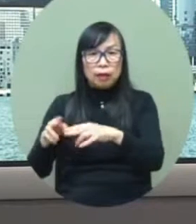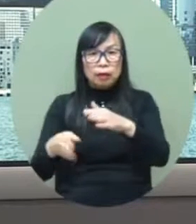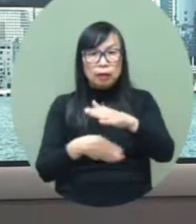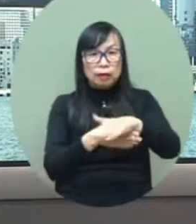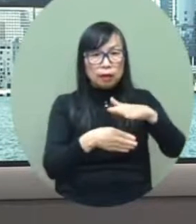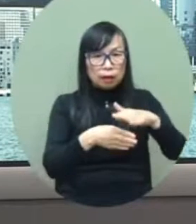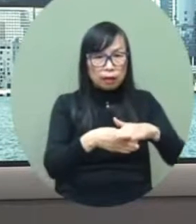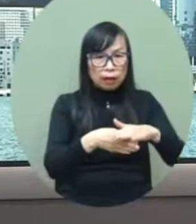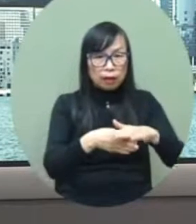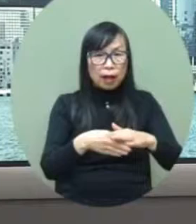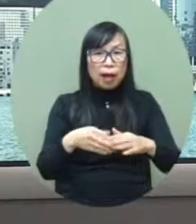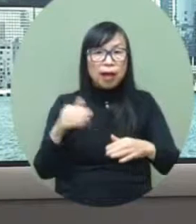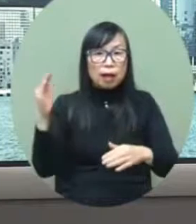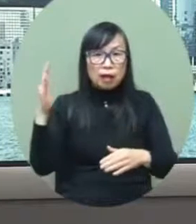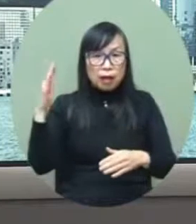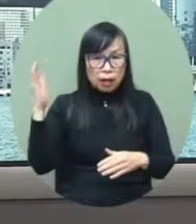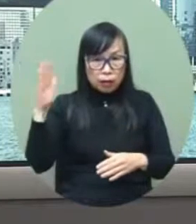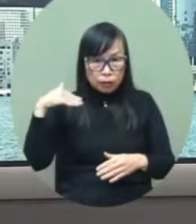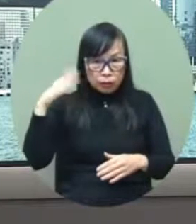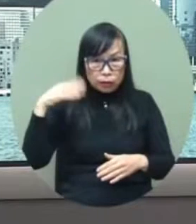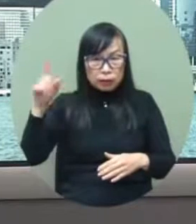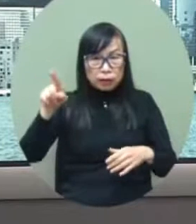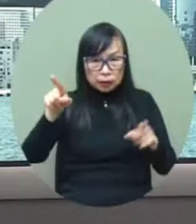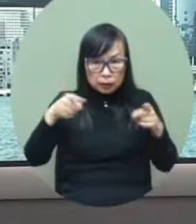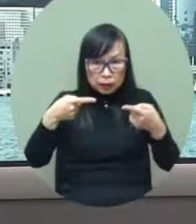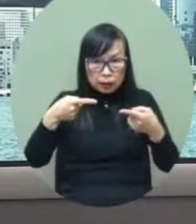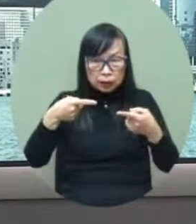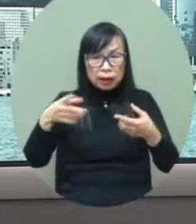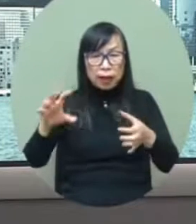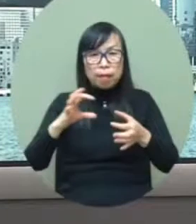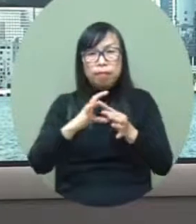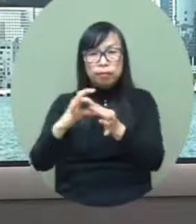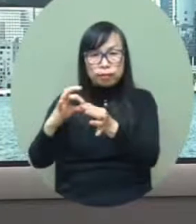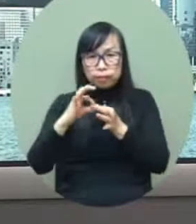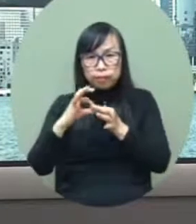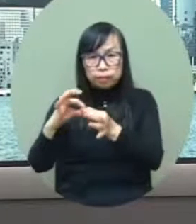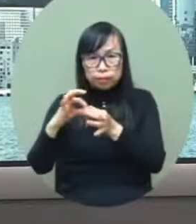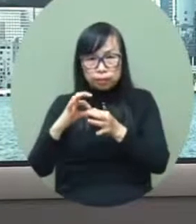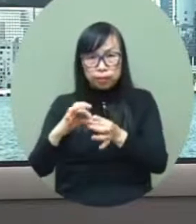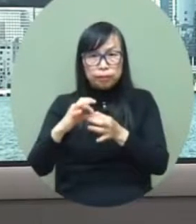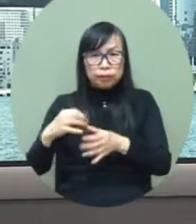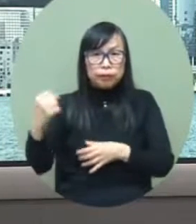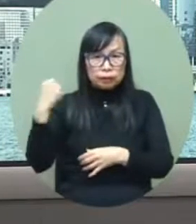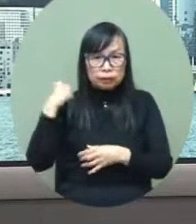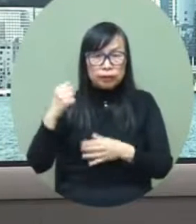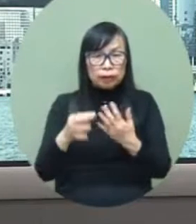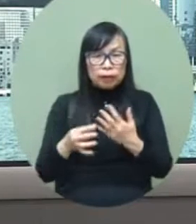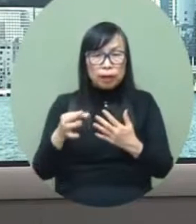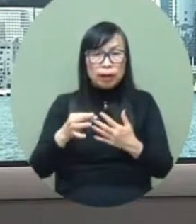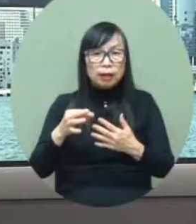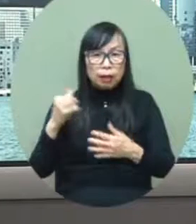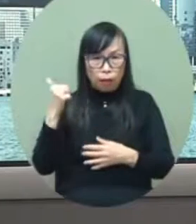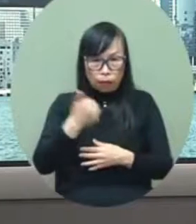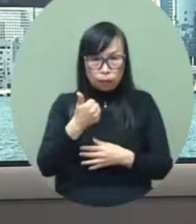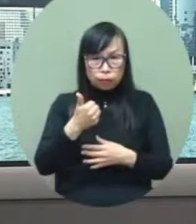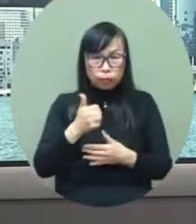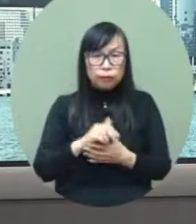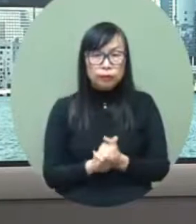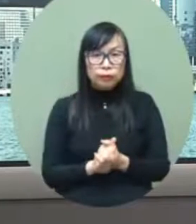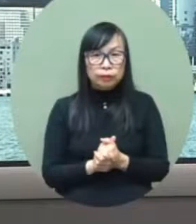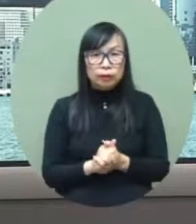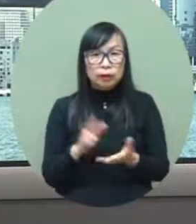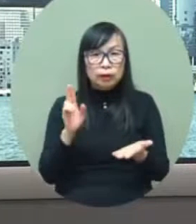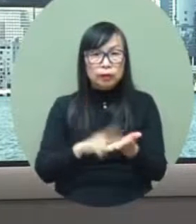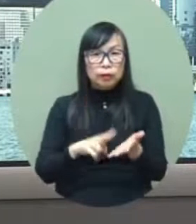quarantine travel fully with the mainland as soon as possible during the past period we've been in close co